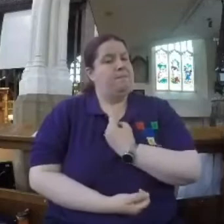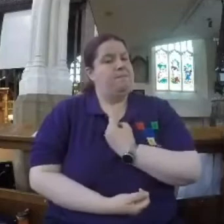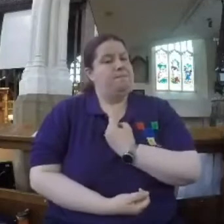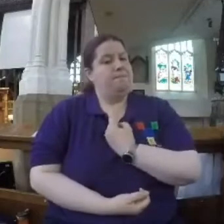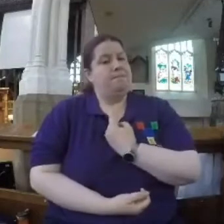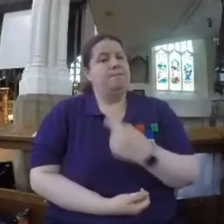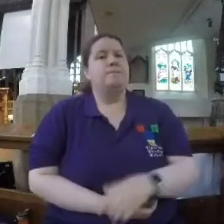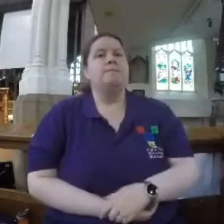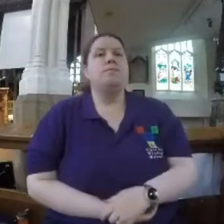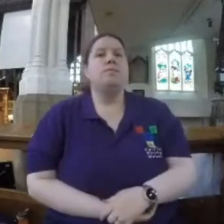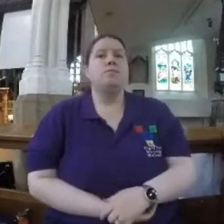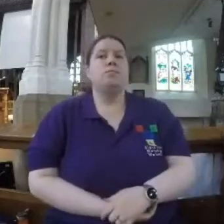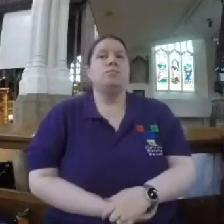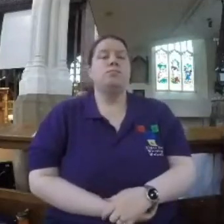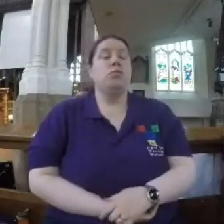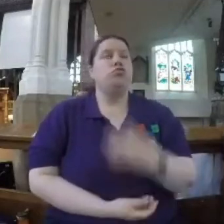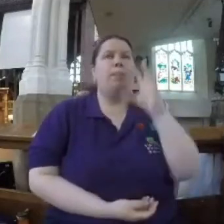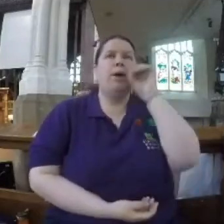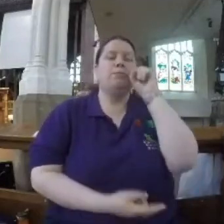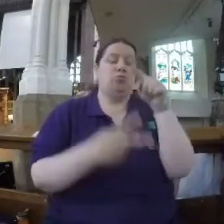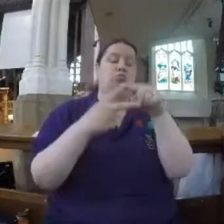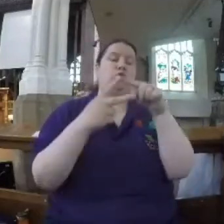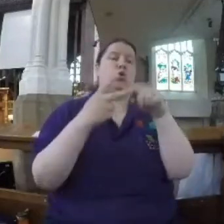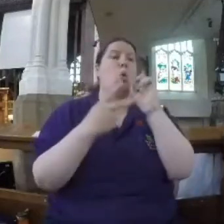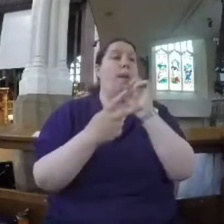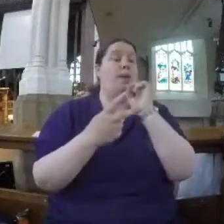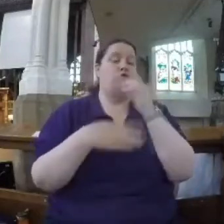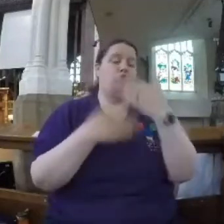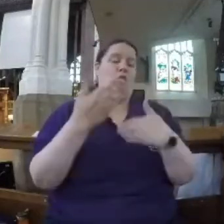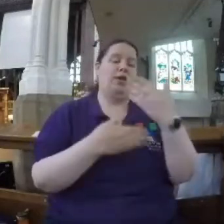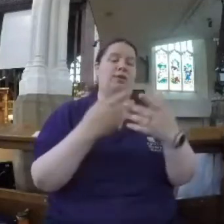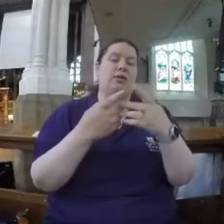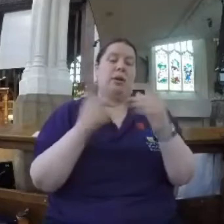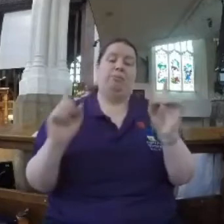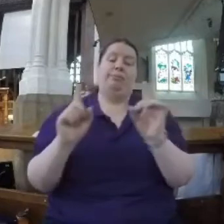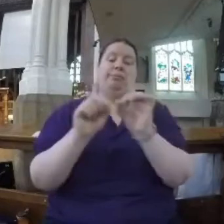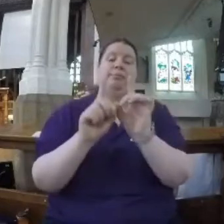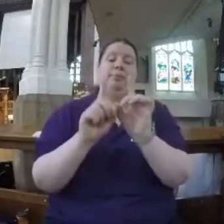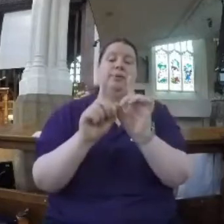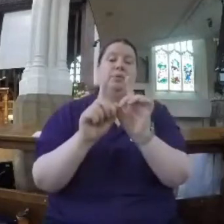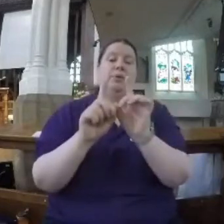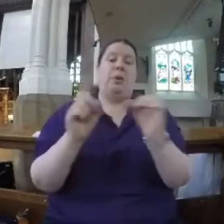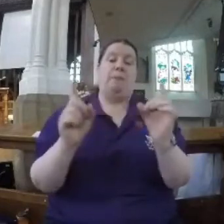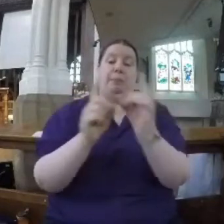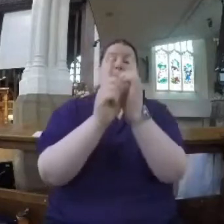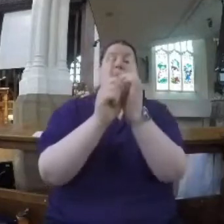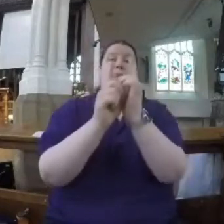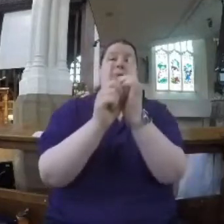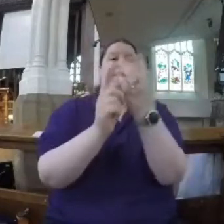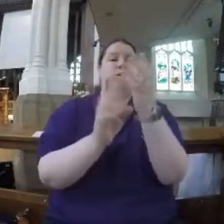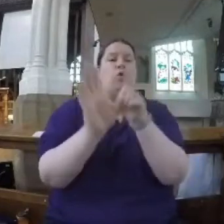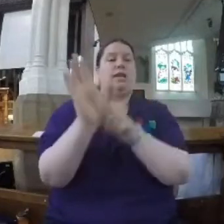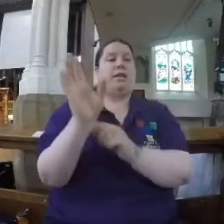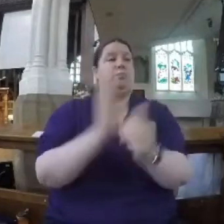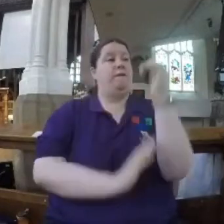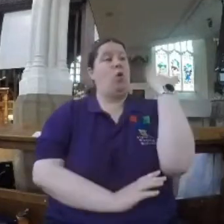It reminds me of the story of two women who happened to meet walking down the street. They went to school 40 years ago. And